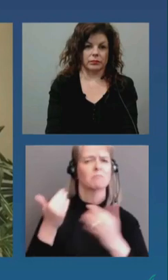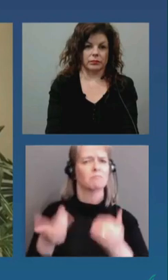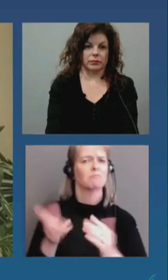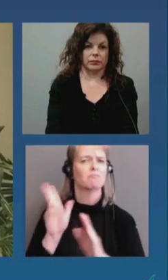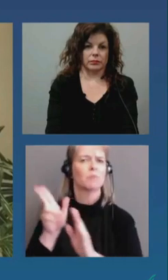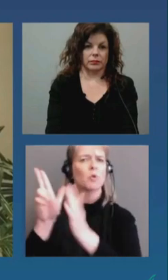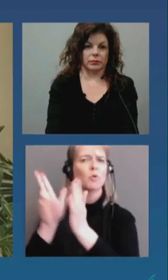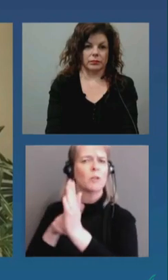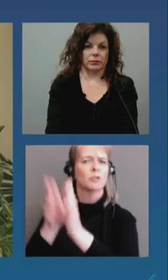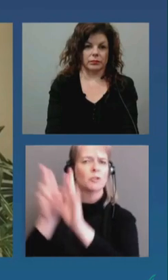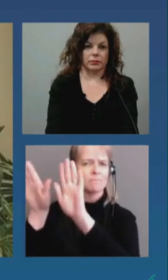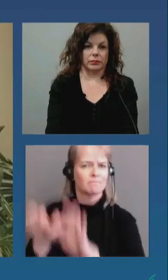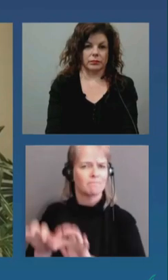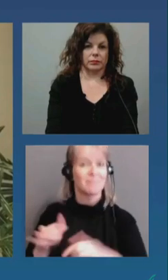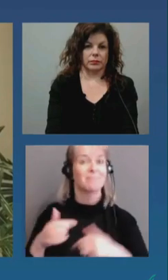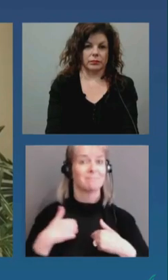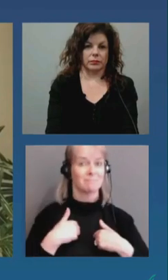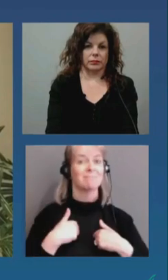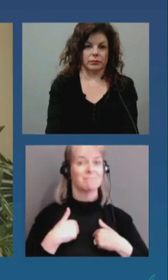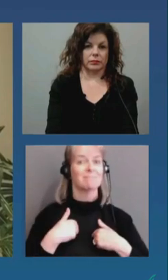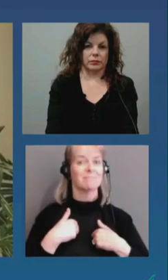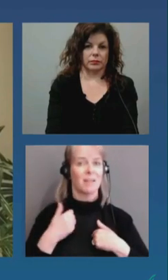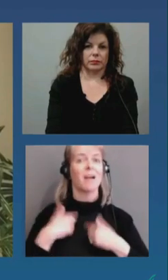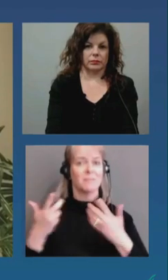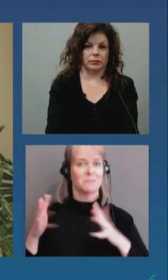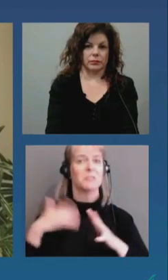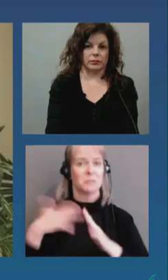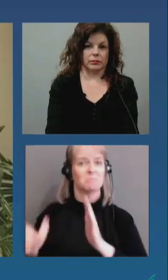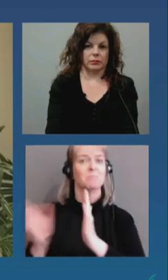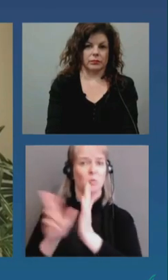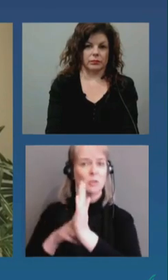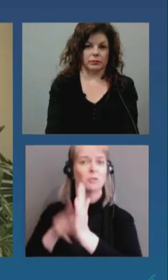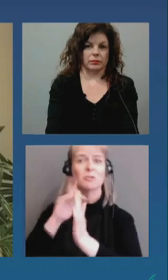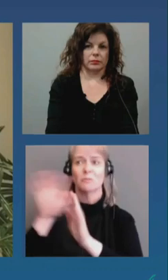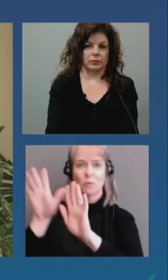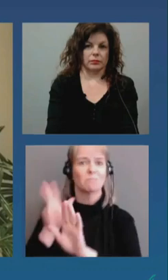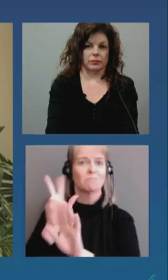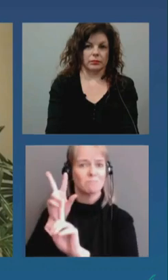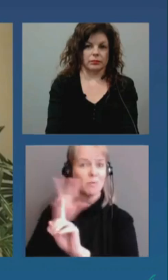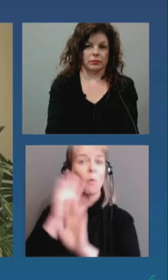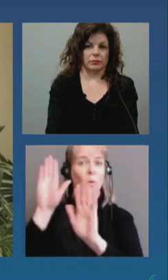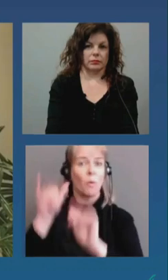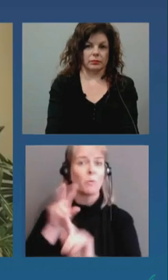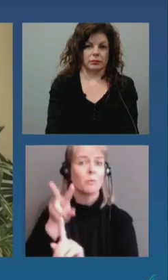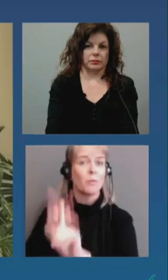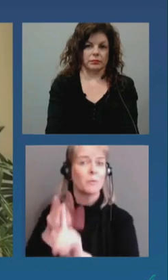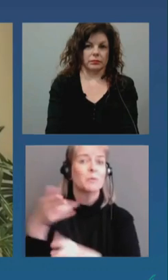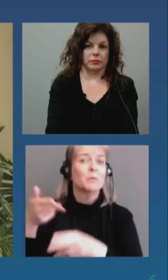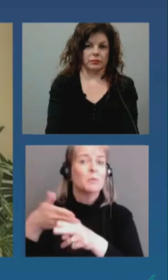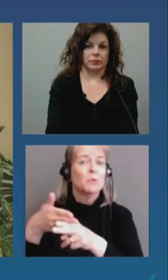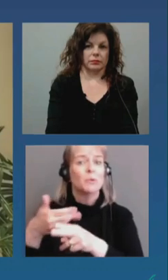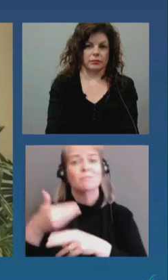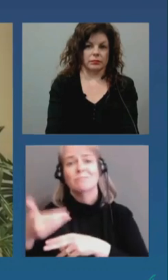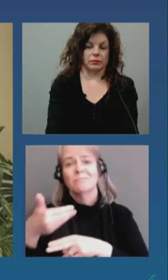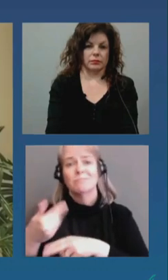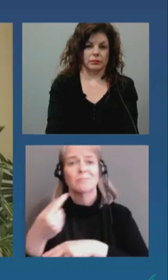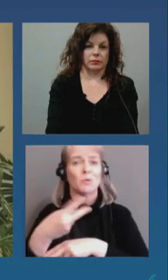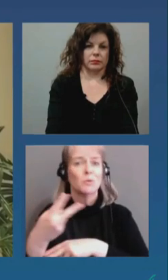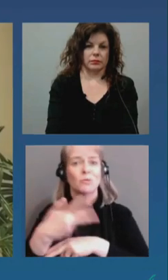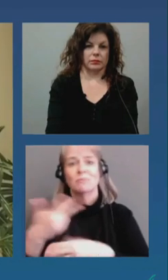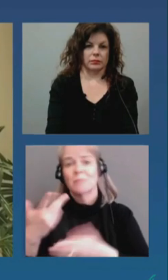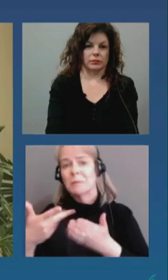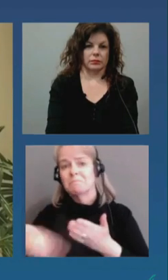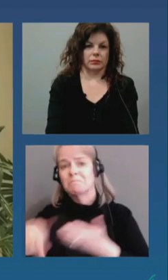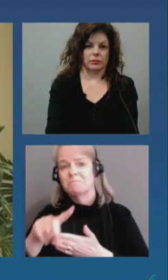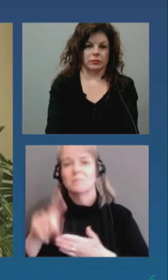receive the AstraZeneca vaccine, and I hope to be able to schedule an appointment in the next coming days or week or so.